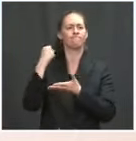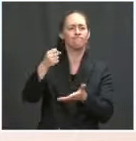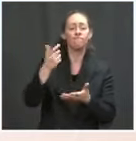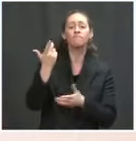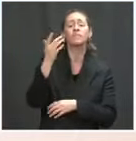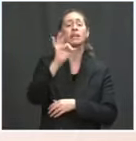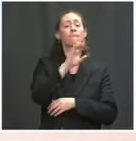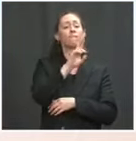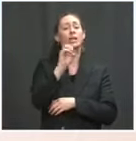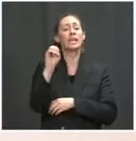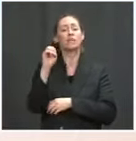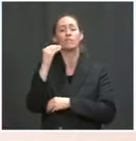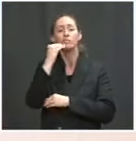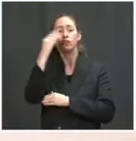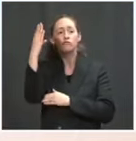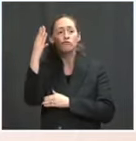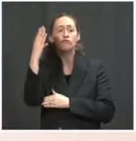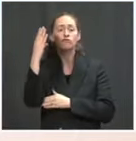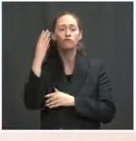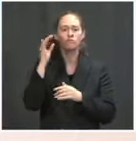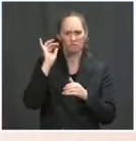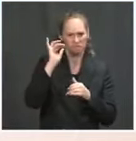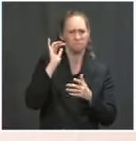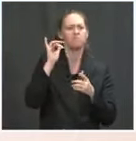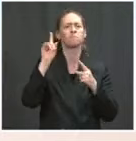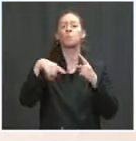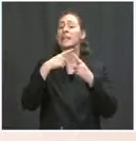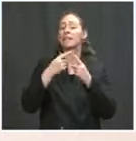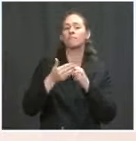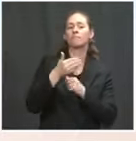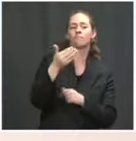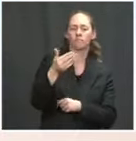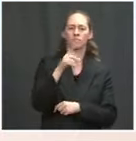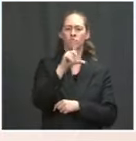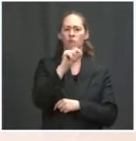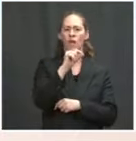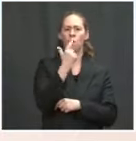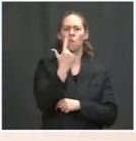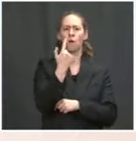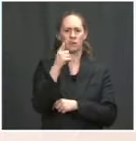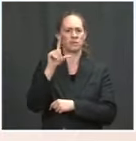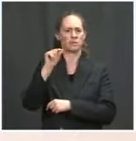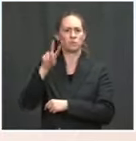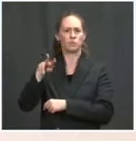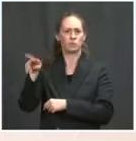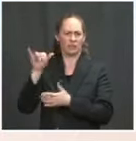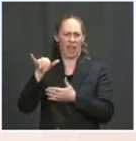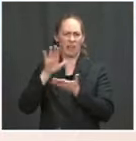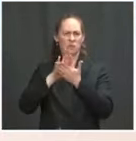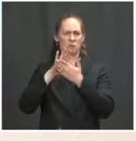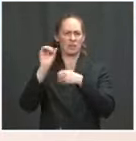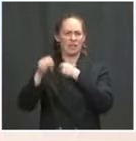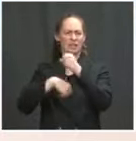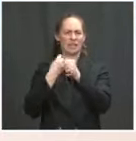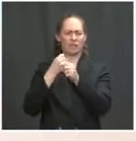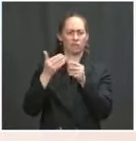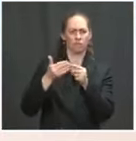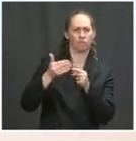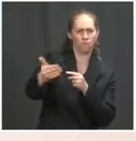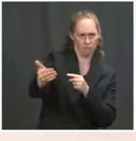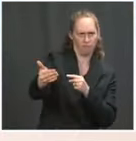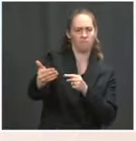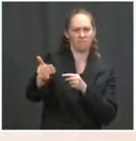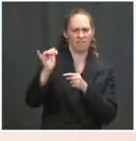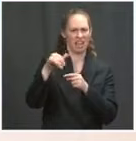the 21-22 school year. And that will extend, I think, until the end of June 2022. With the passage of the American